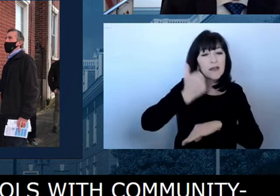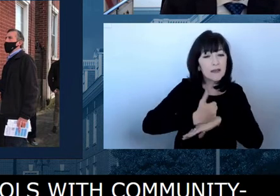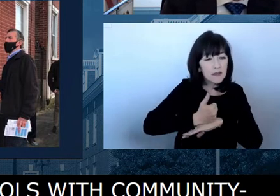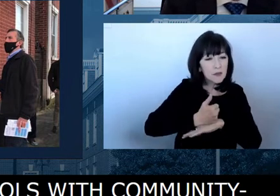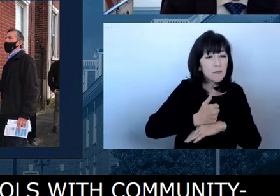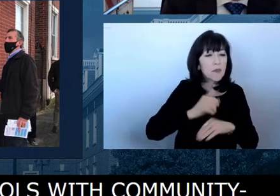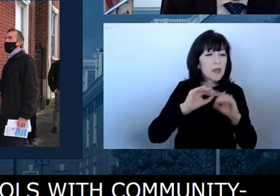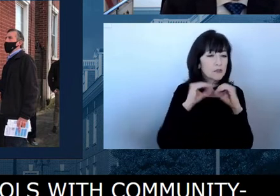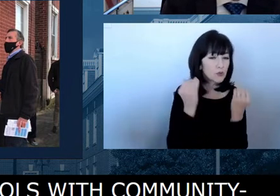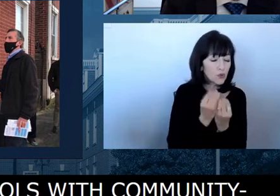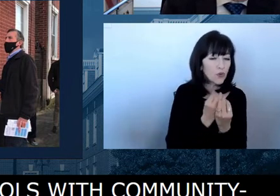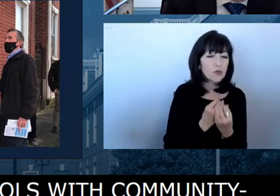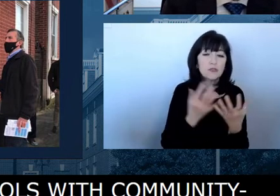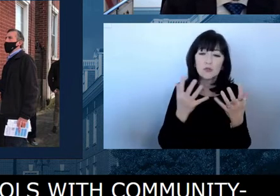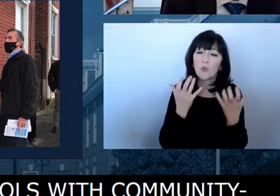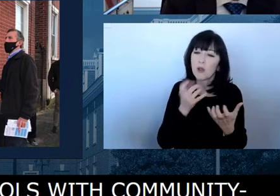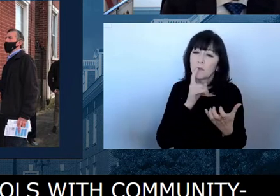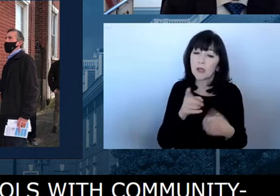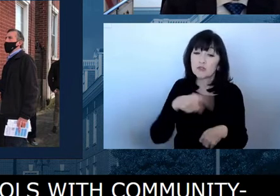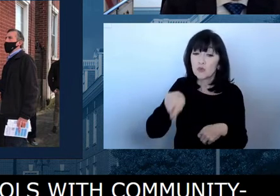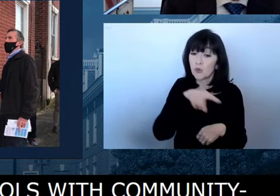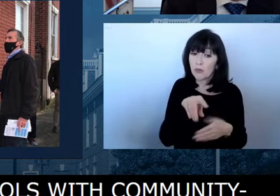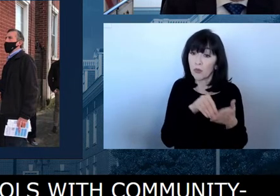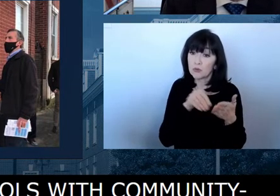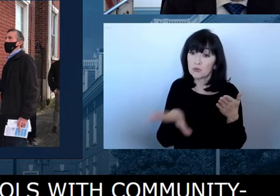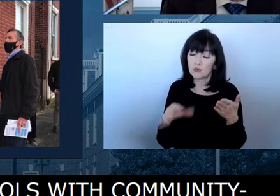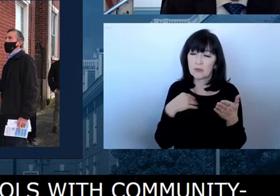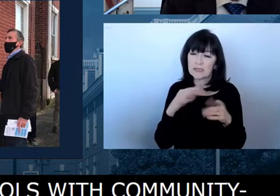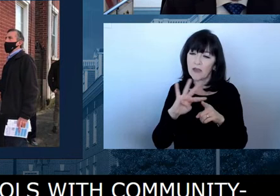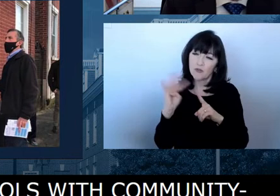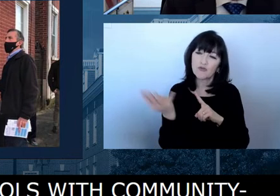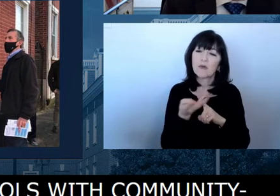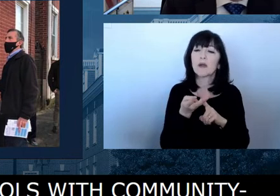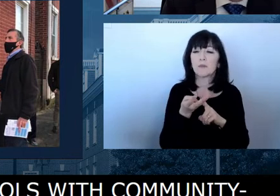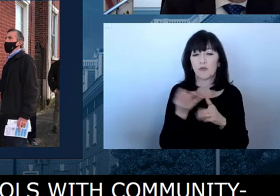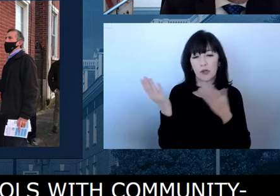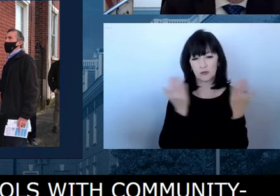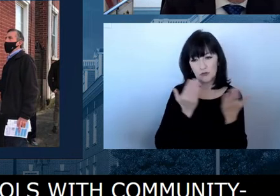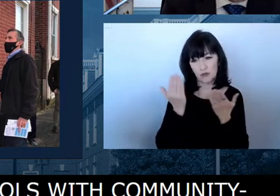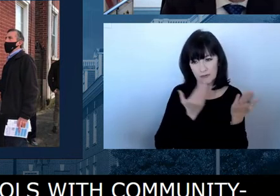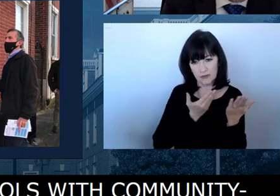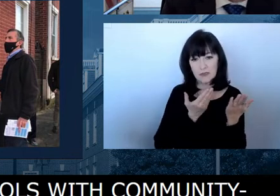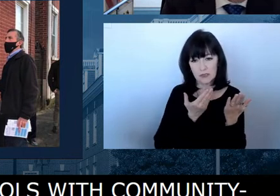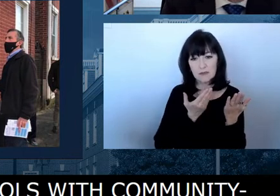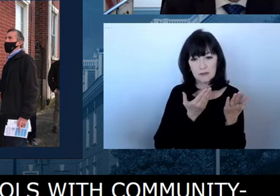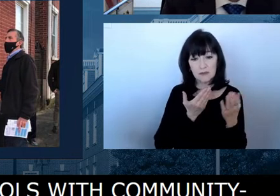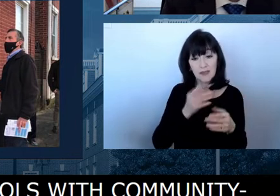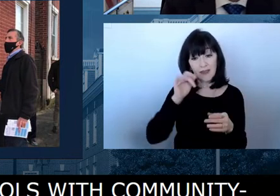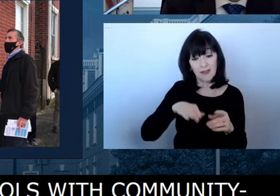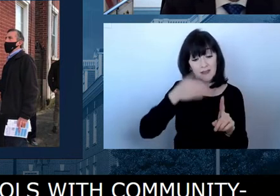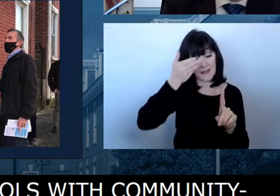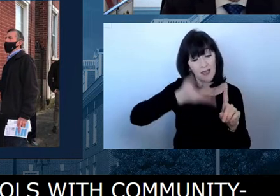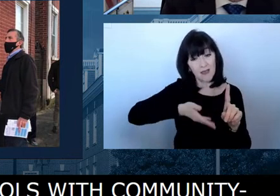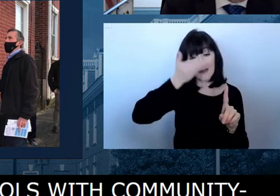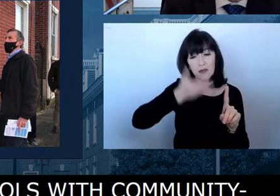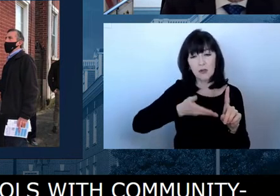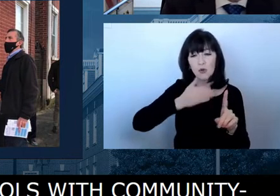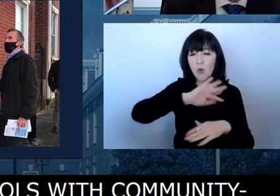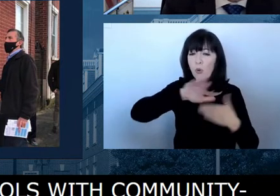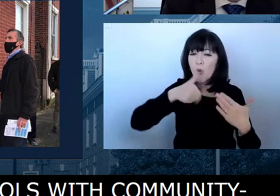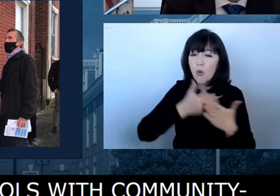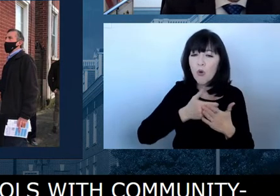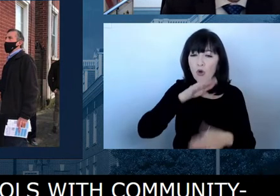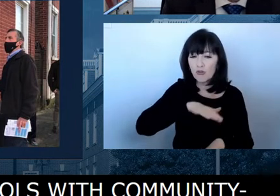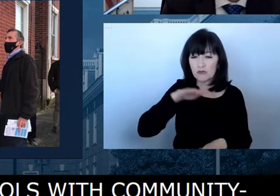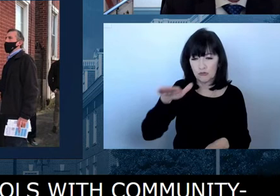wraparound services that meet the needs of our, of the whole student, the whole child, uh, in